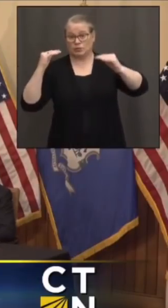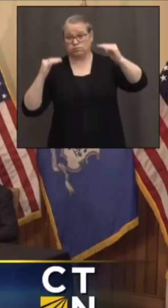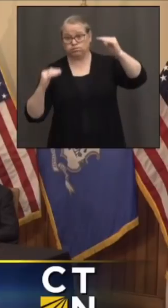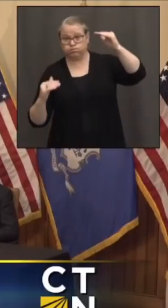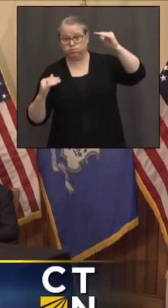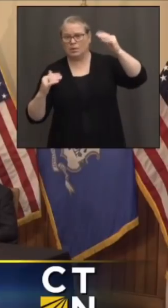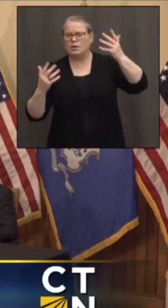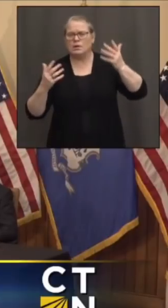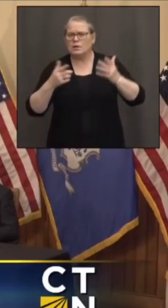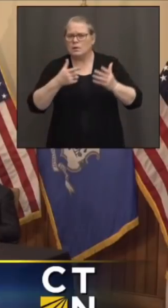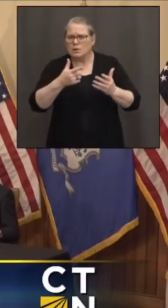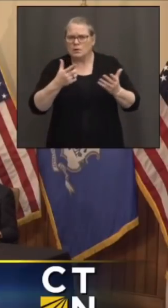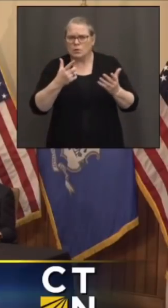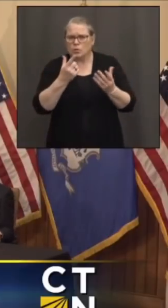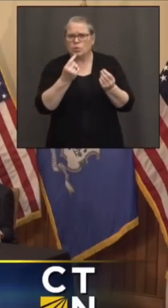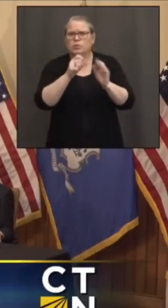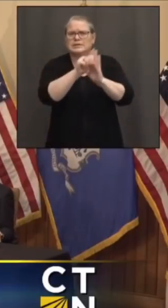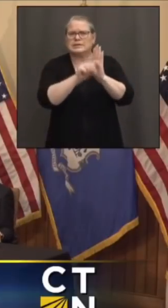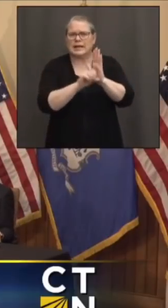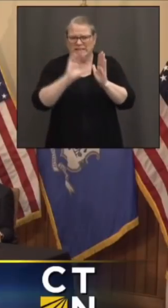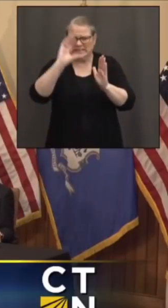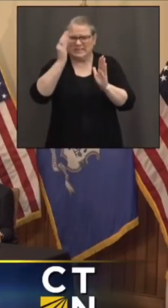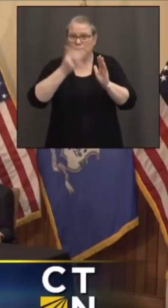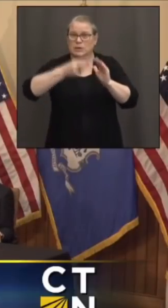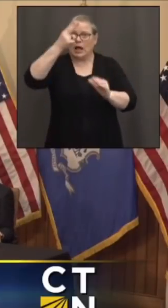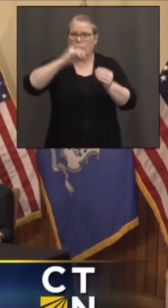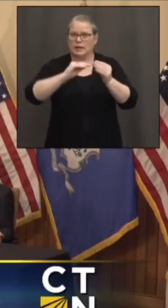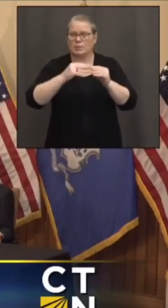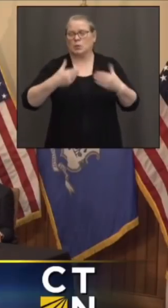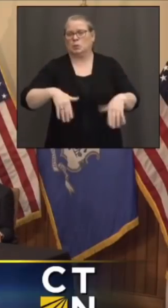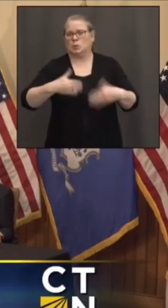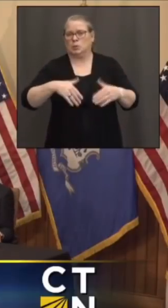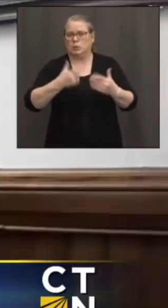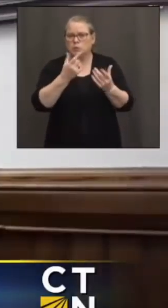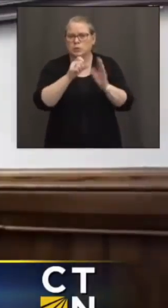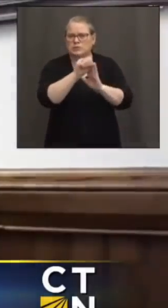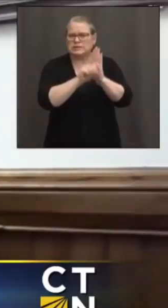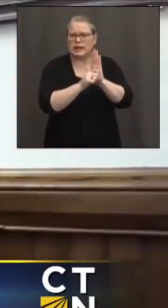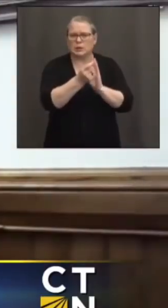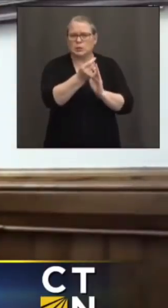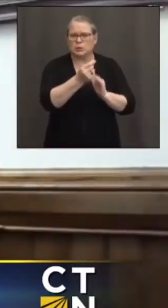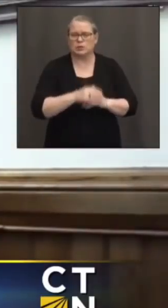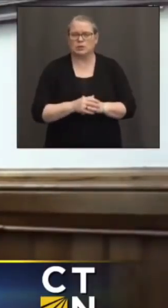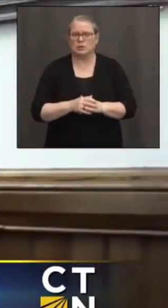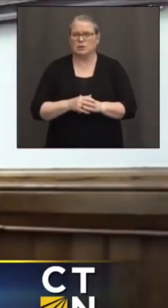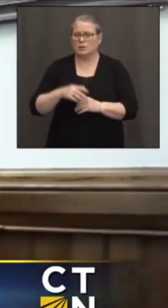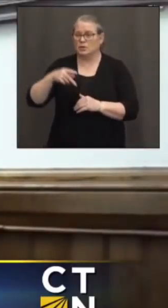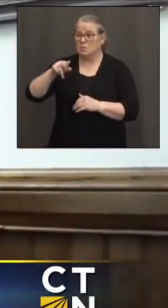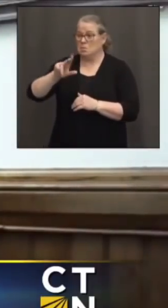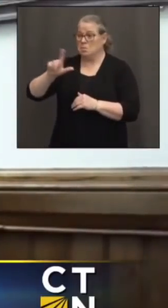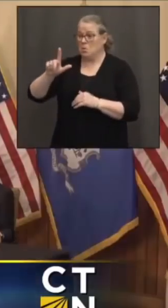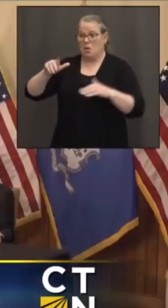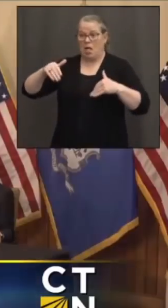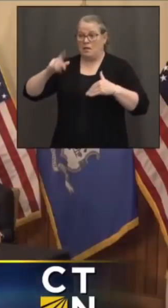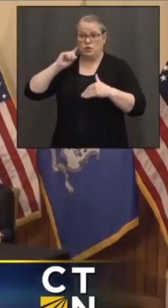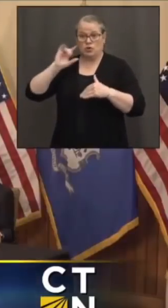Paul, I haven't heard that number. I haven't heard that number, but I'll be happy to check on that and get back to you.